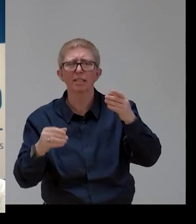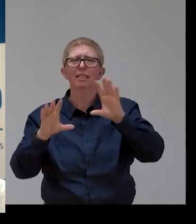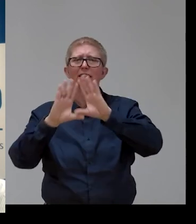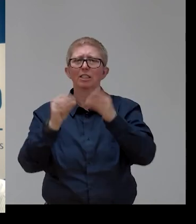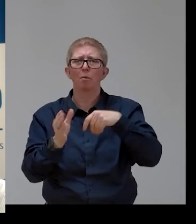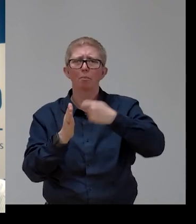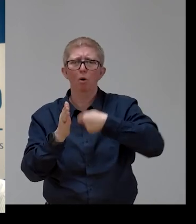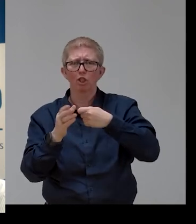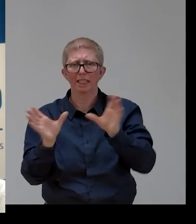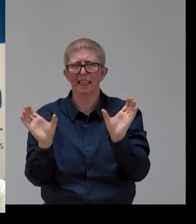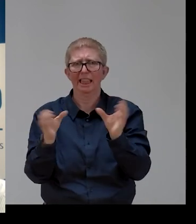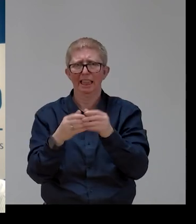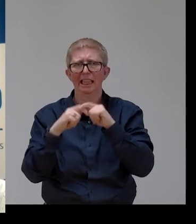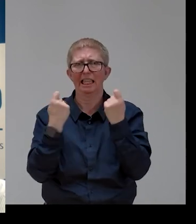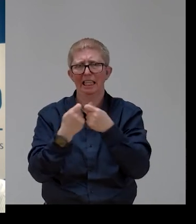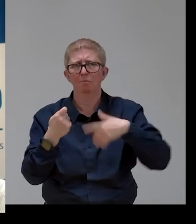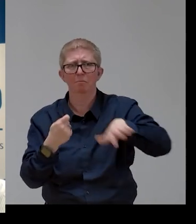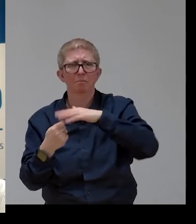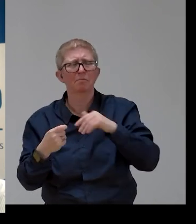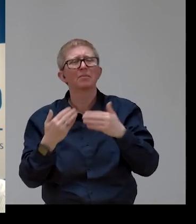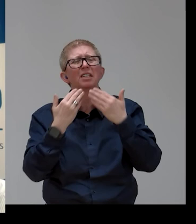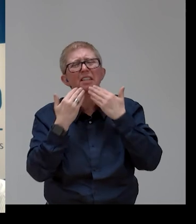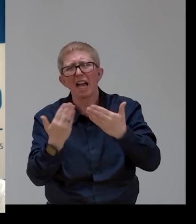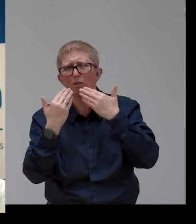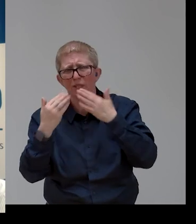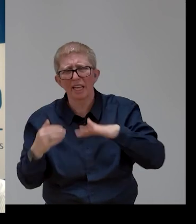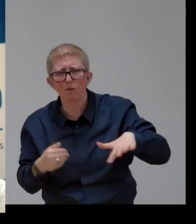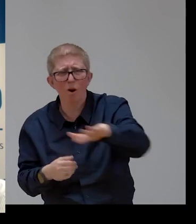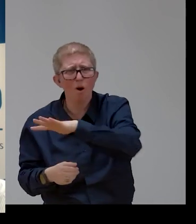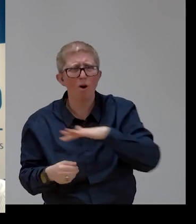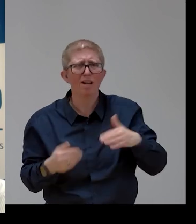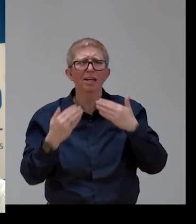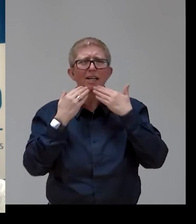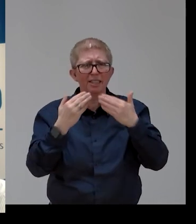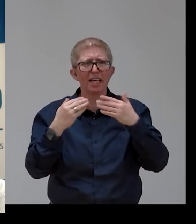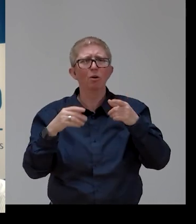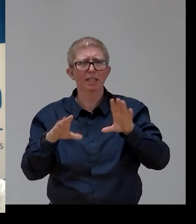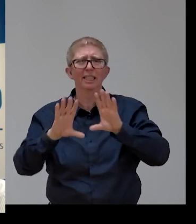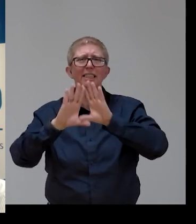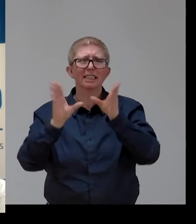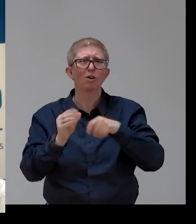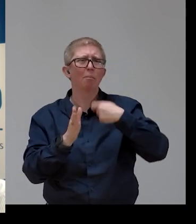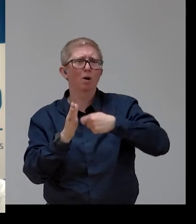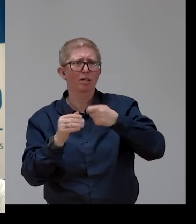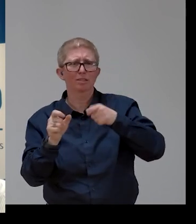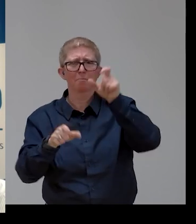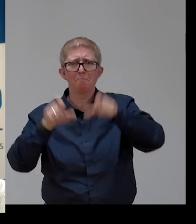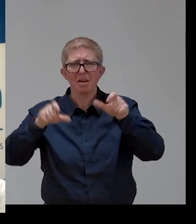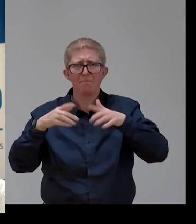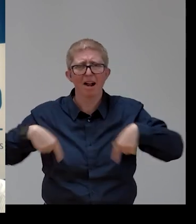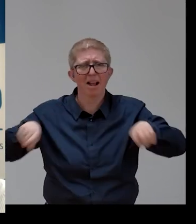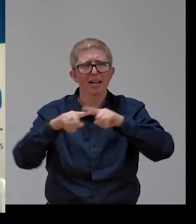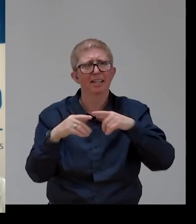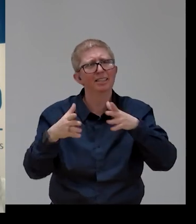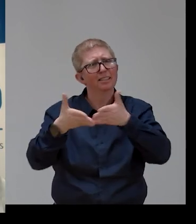three days. Thank you very much, dear Xero people. Thank you, and see you next year.